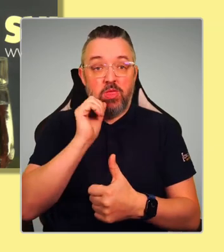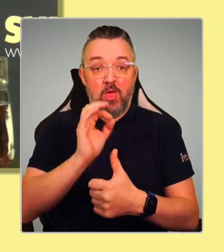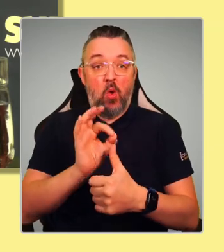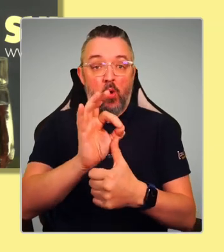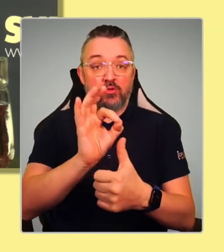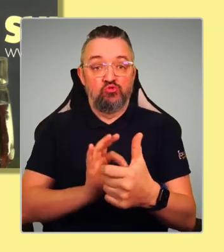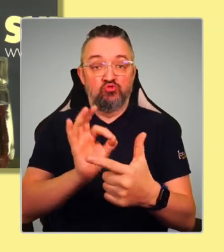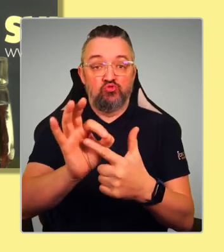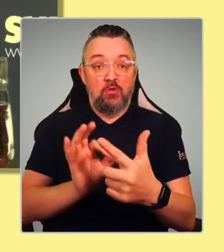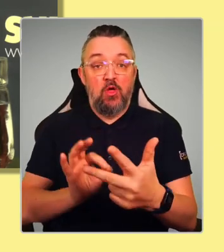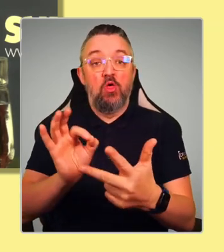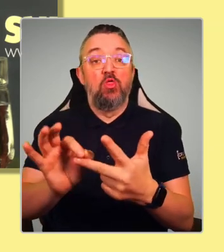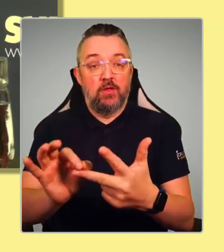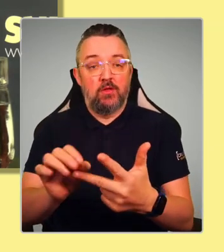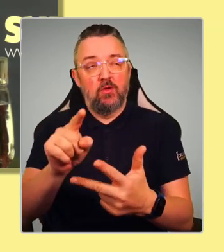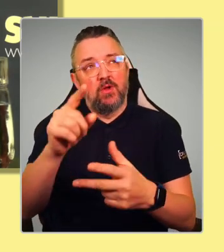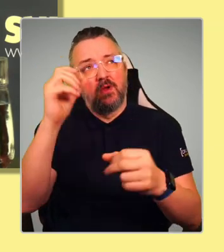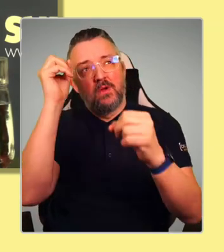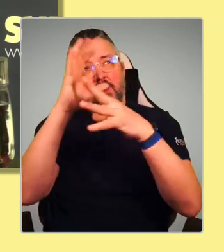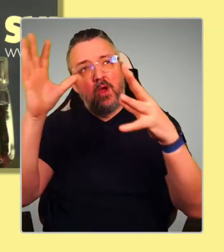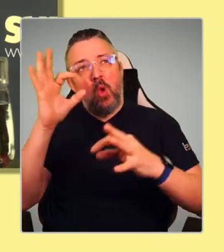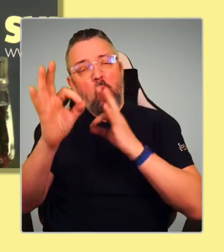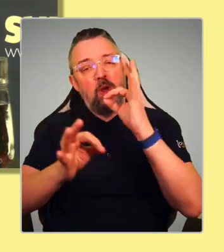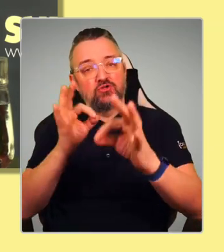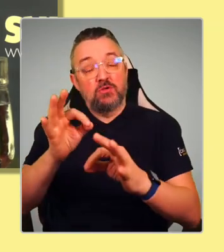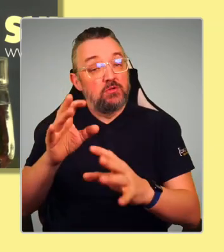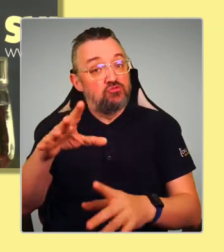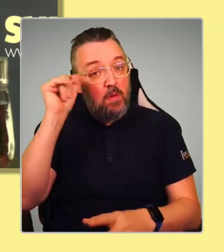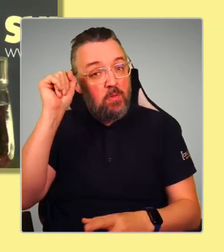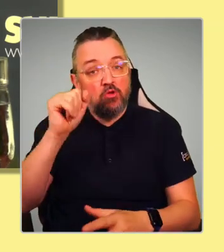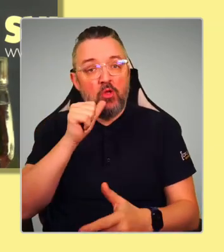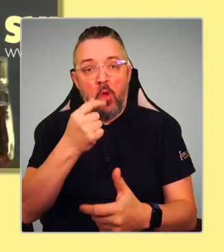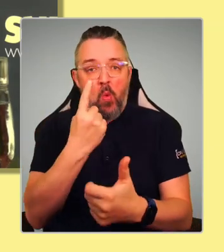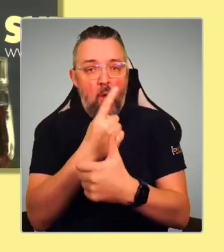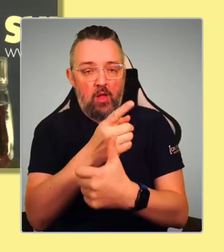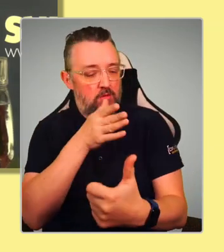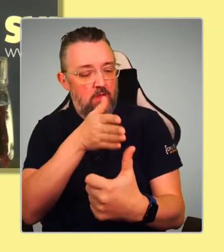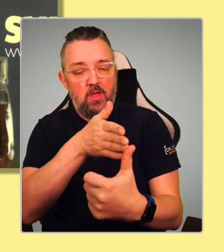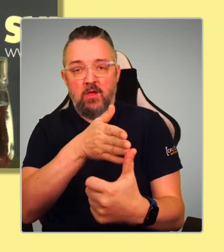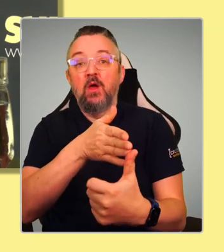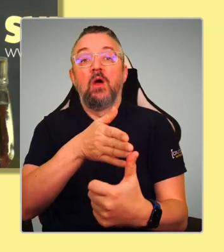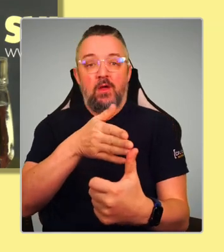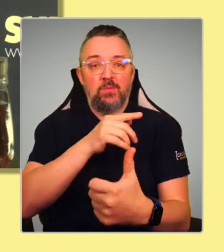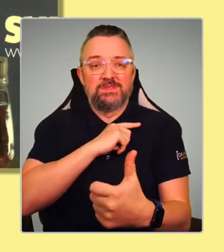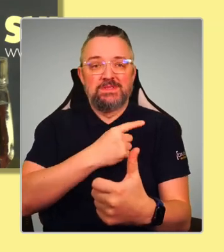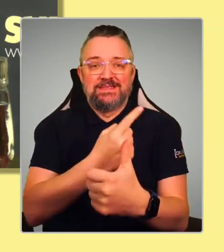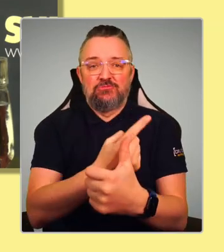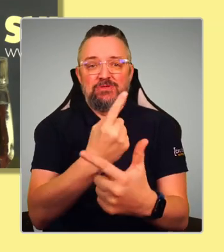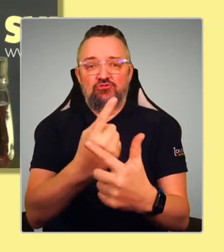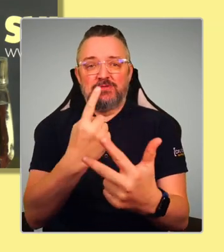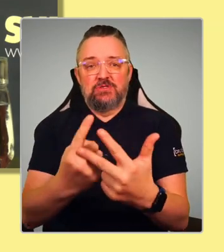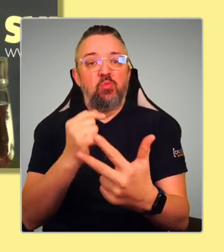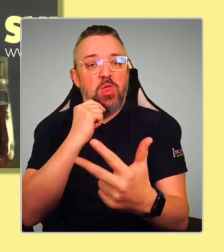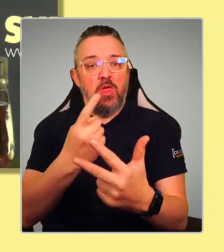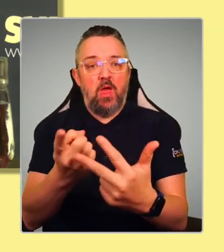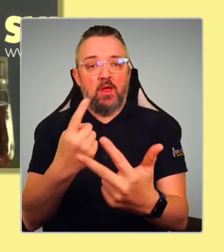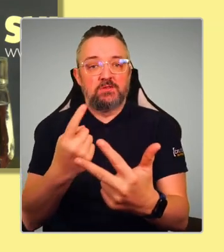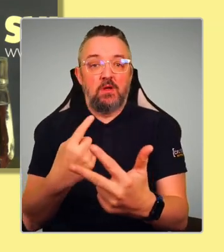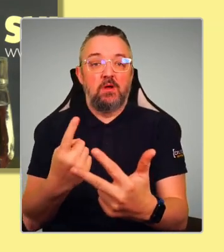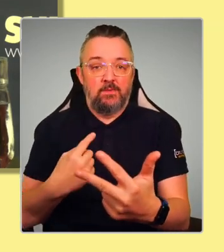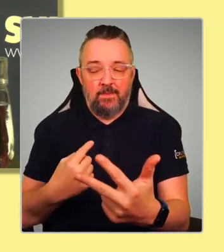thinking about your question, please remember that. Each of them will answer each question. And